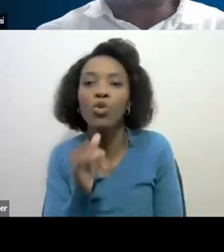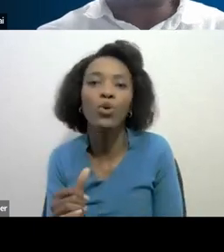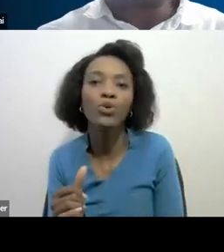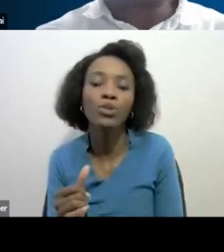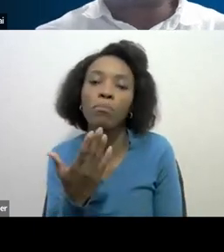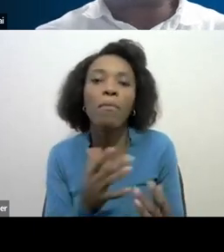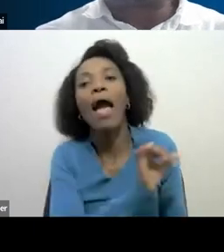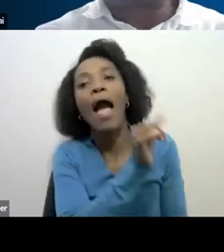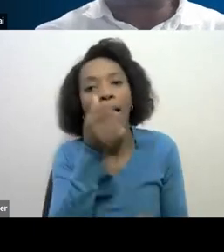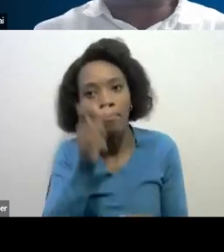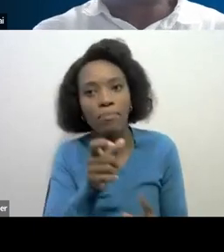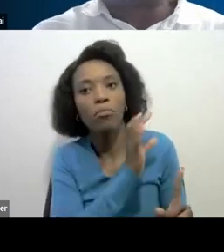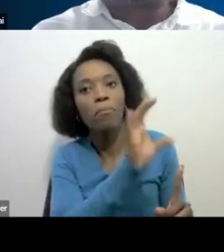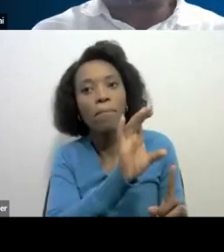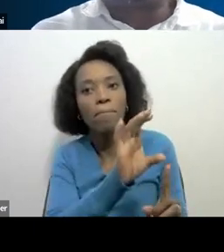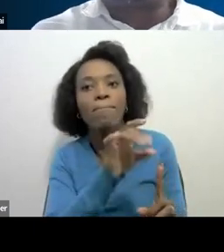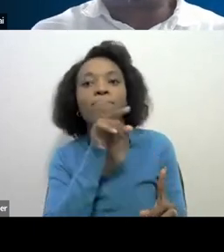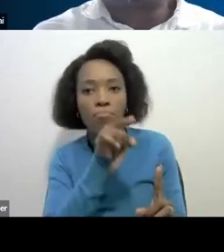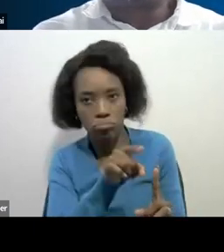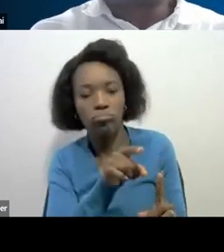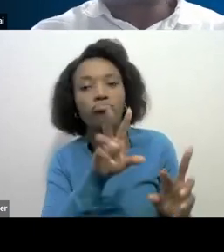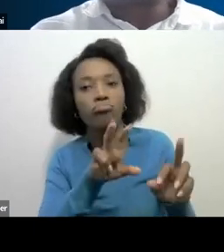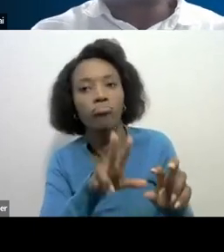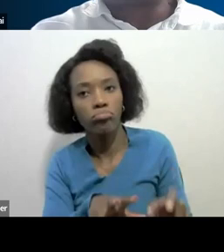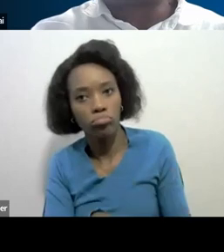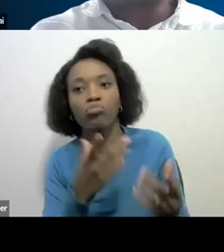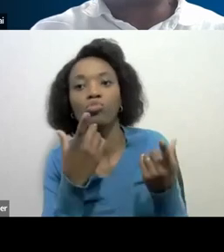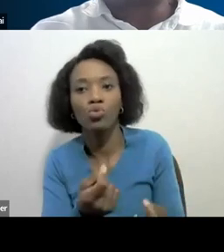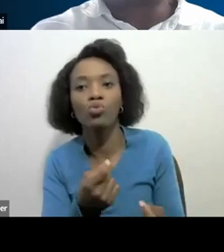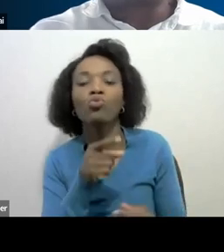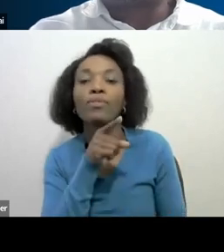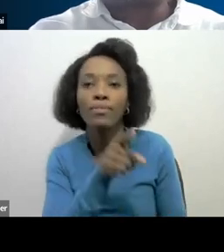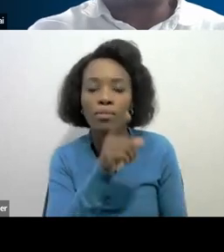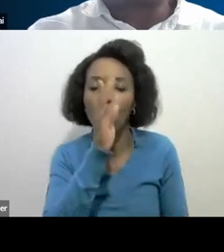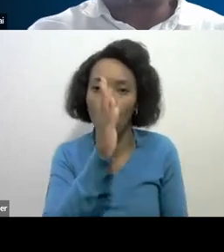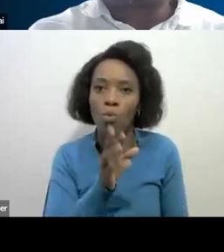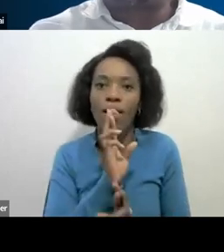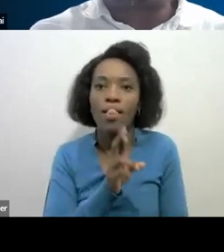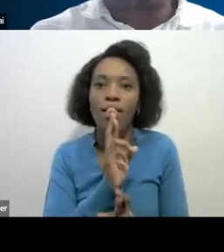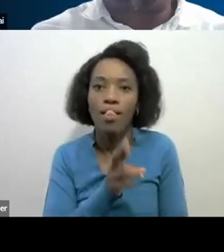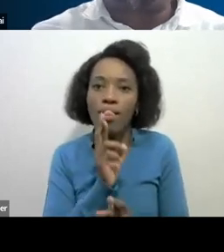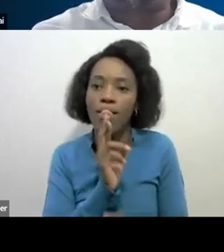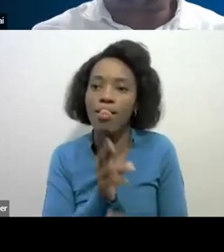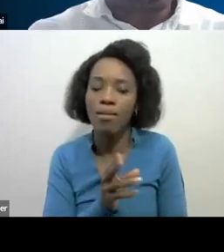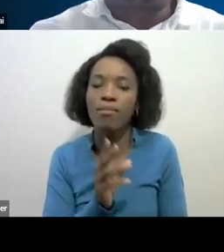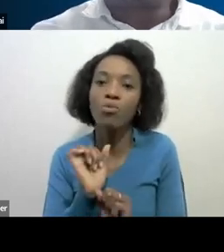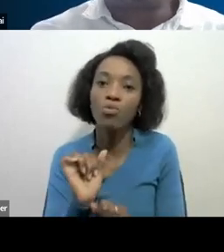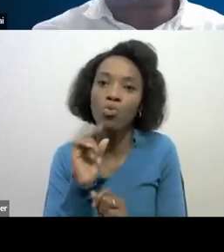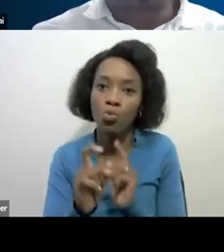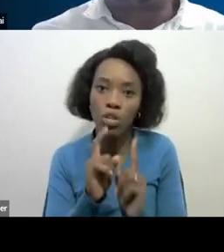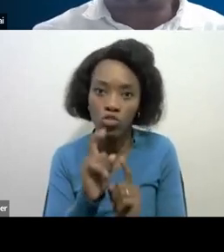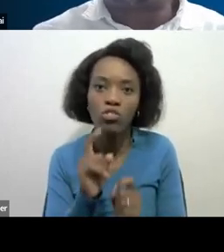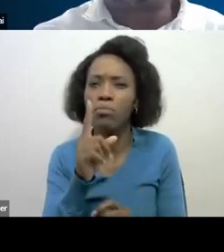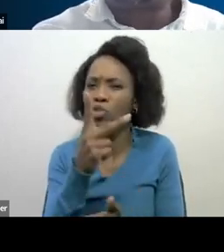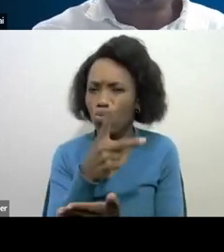so someone would have to allocate that case to someone who must then respond to that case but two